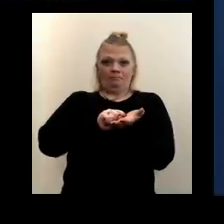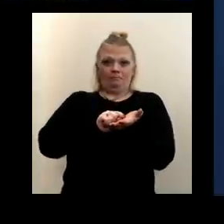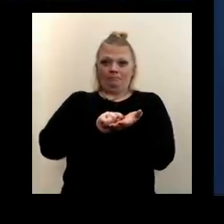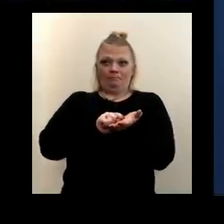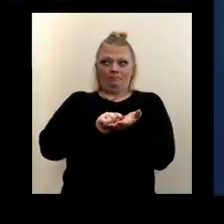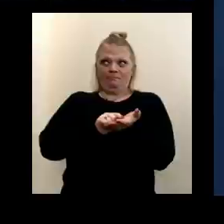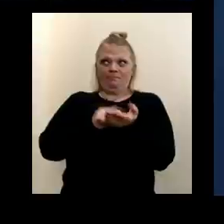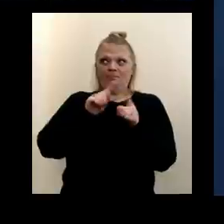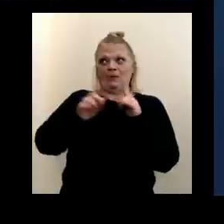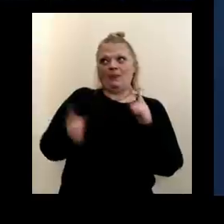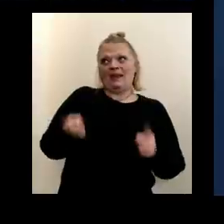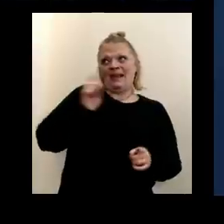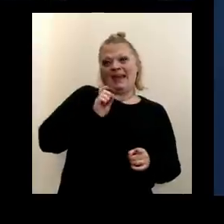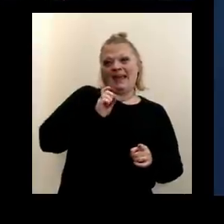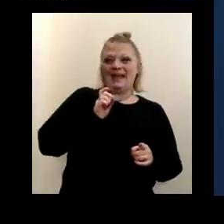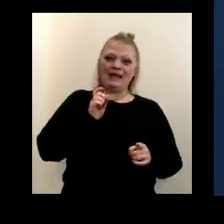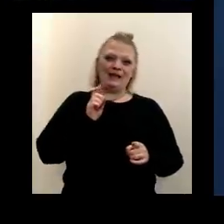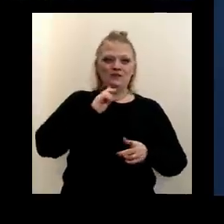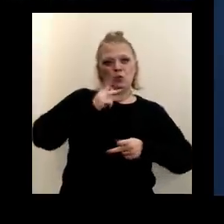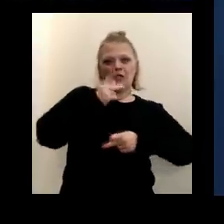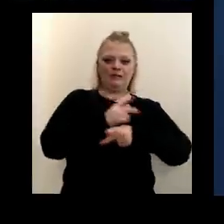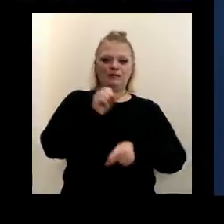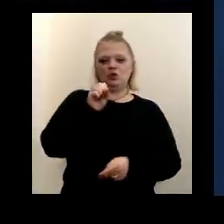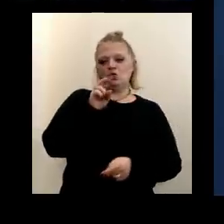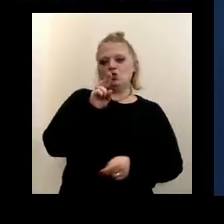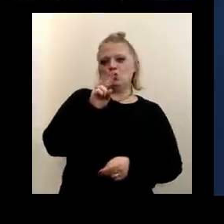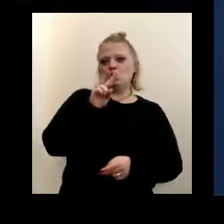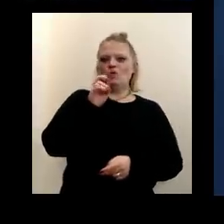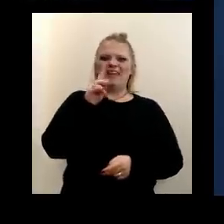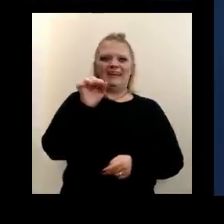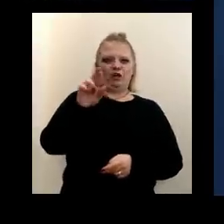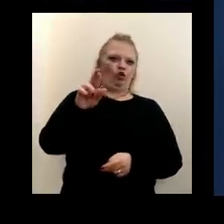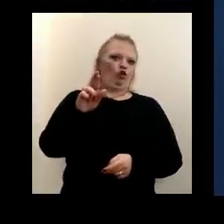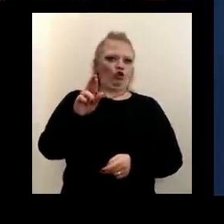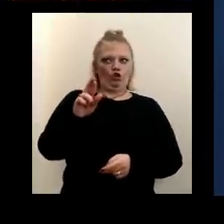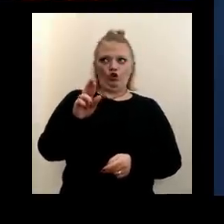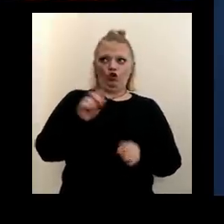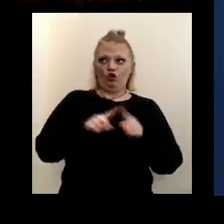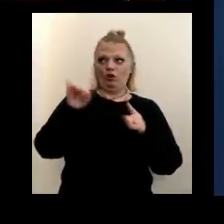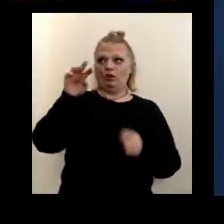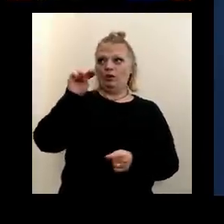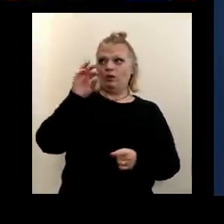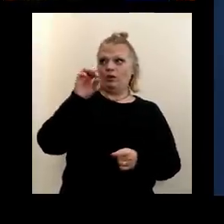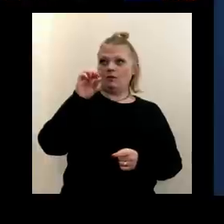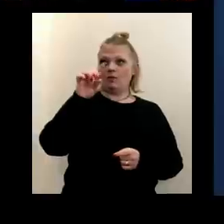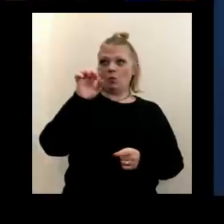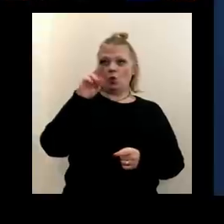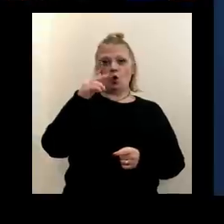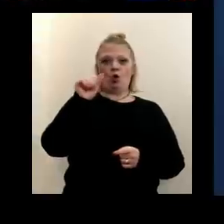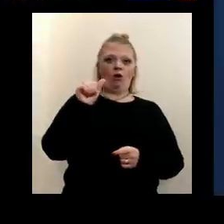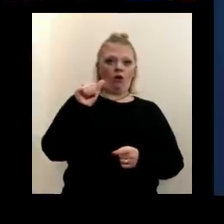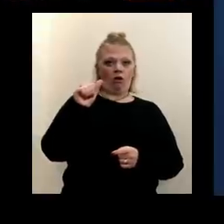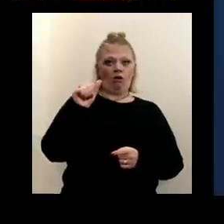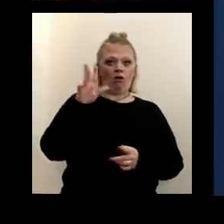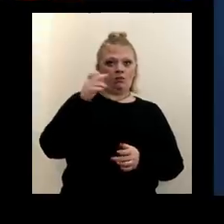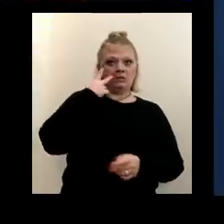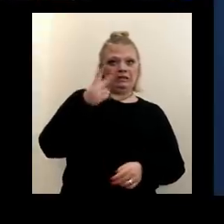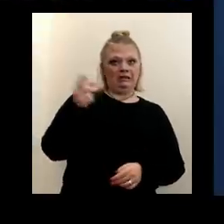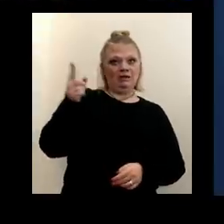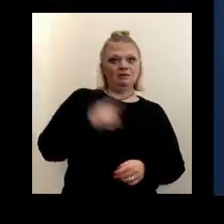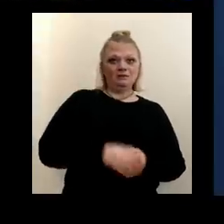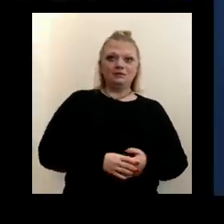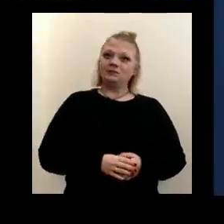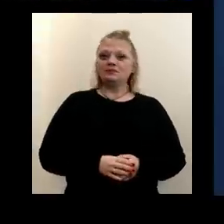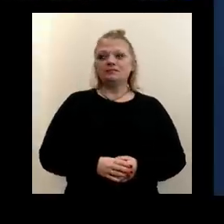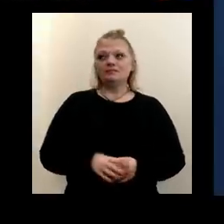but they gave it to me as a souvenir of visiting. But this is the Moderna vaccine. I'll put it right here. And it is